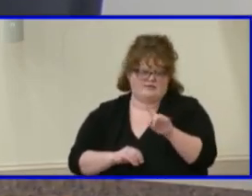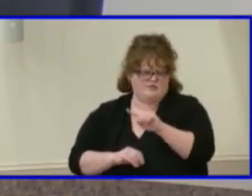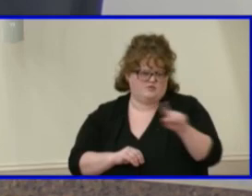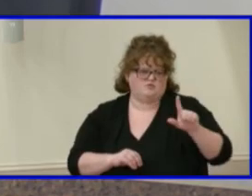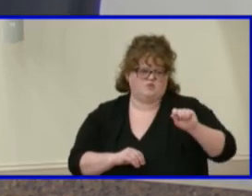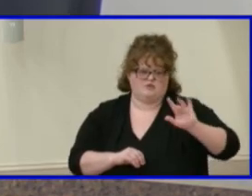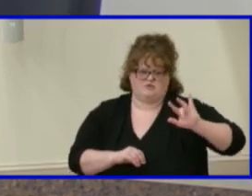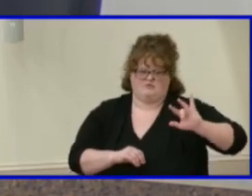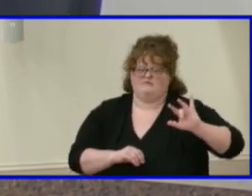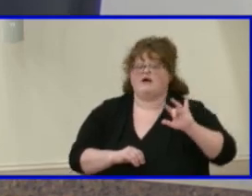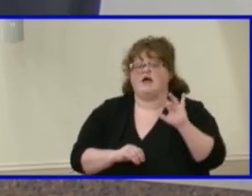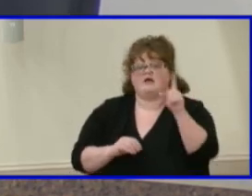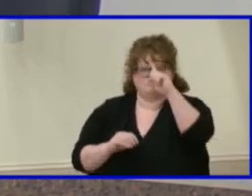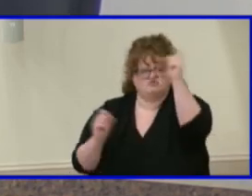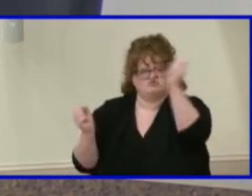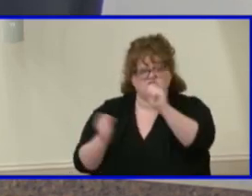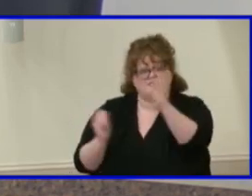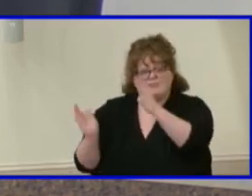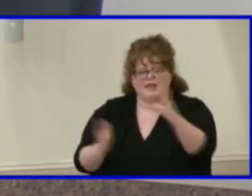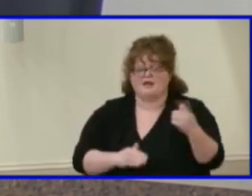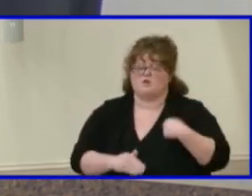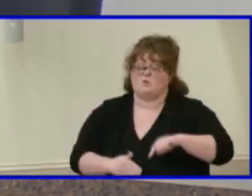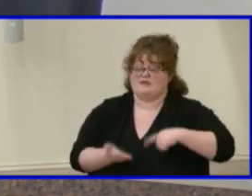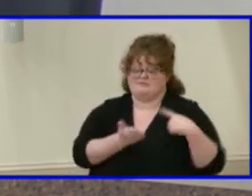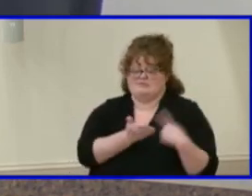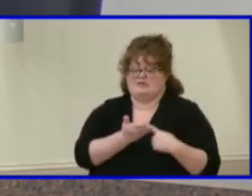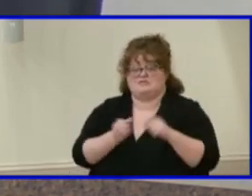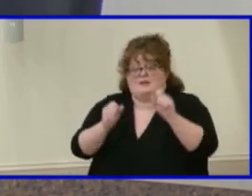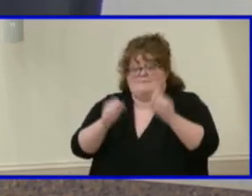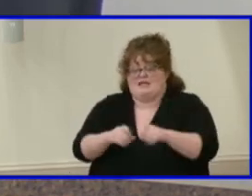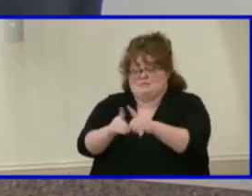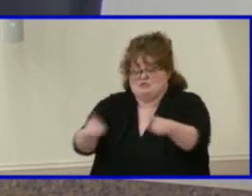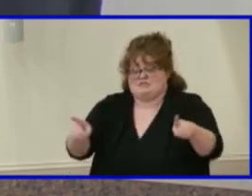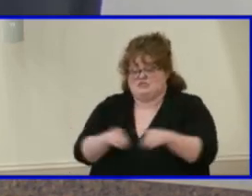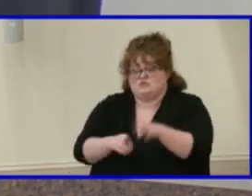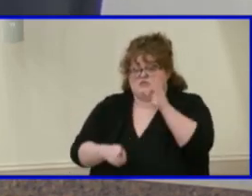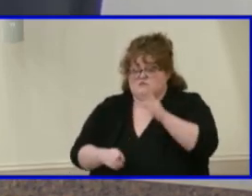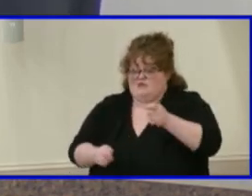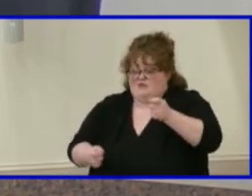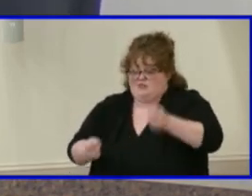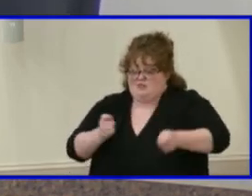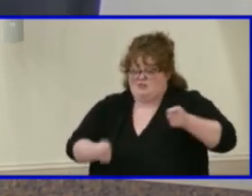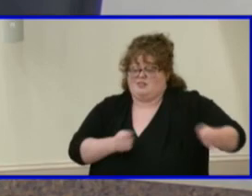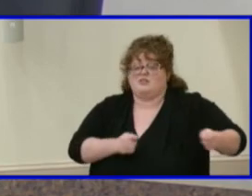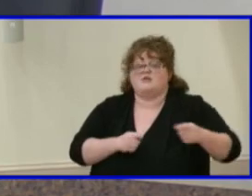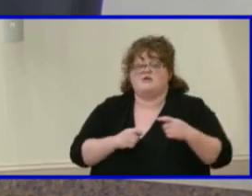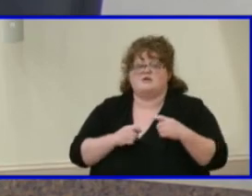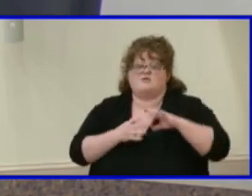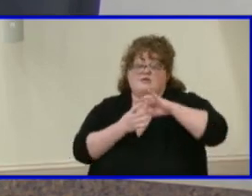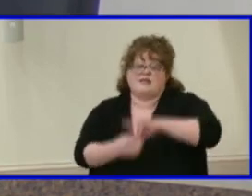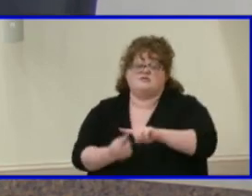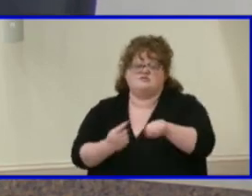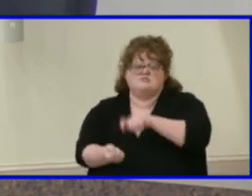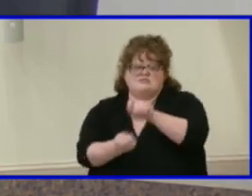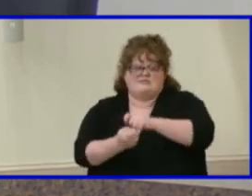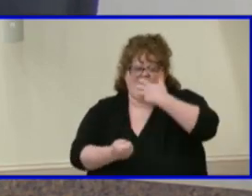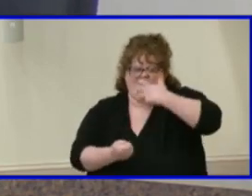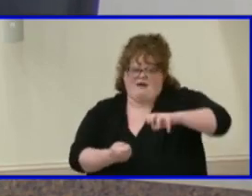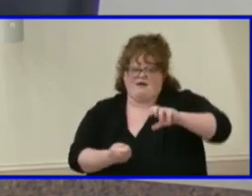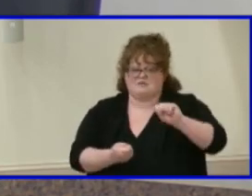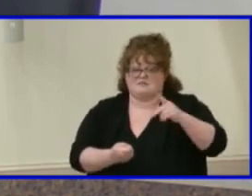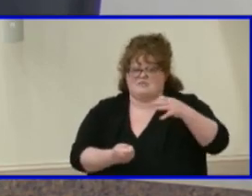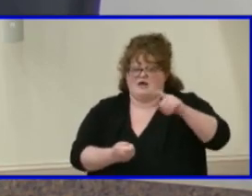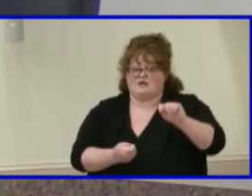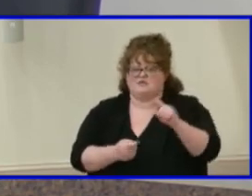has discussed the potential redistricting on hotspots since September 24th. A public hearing is scheduled